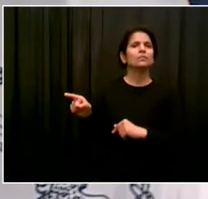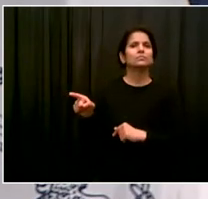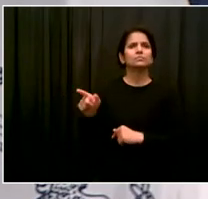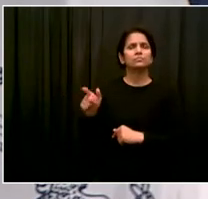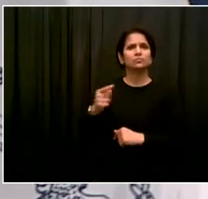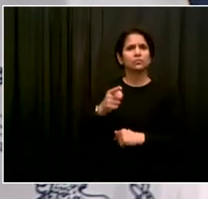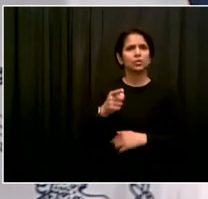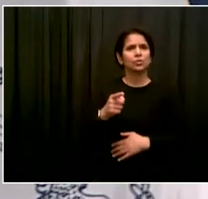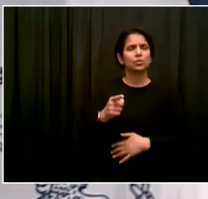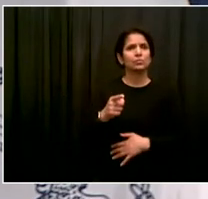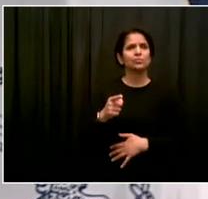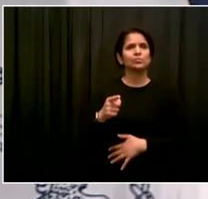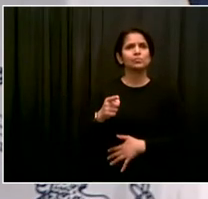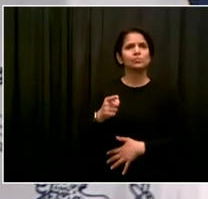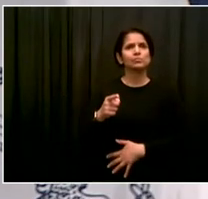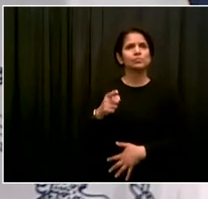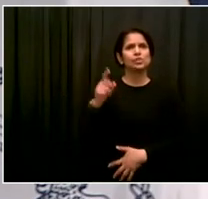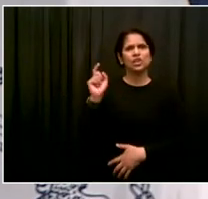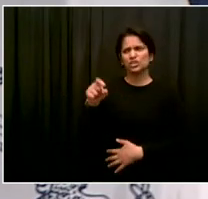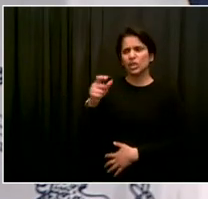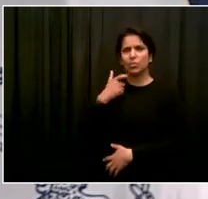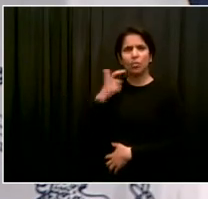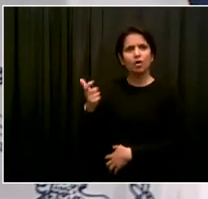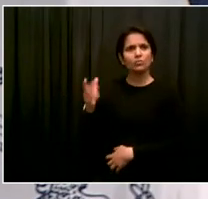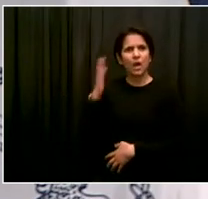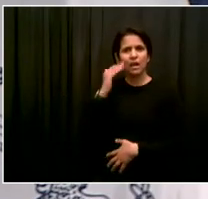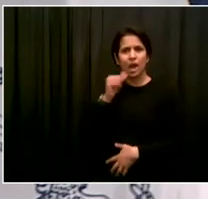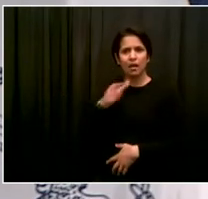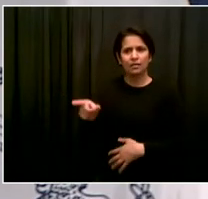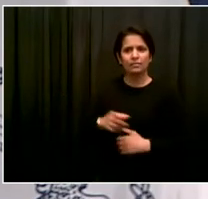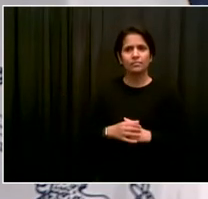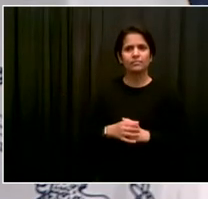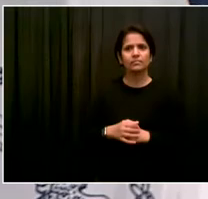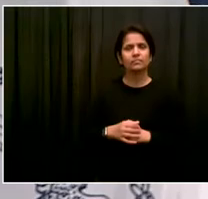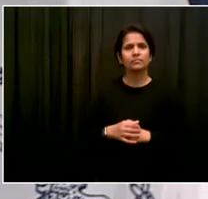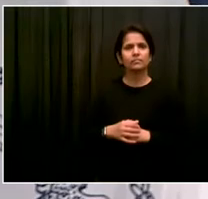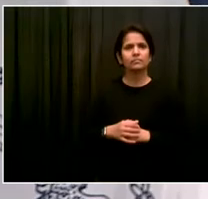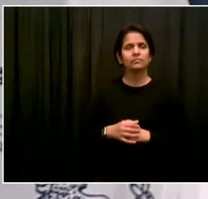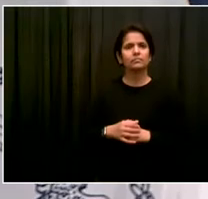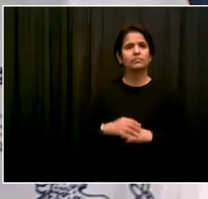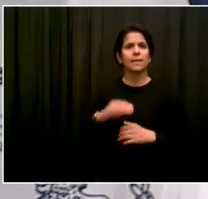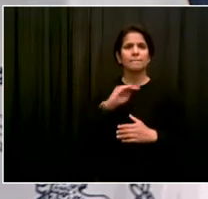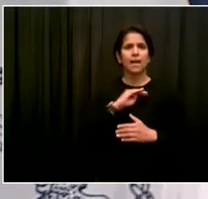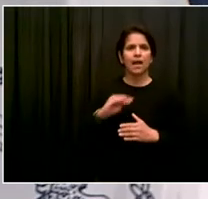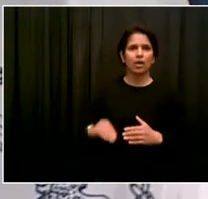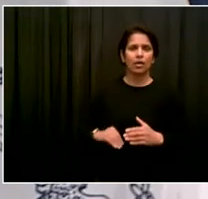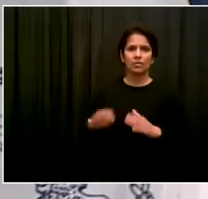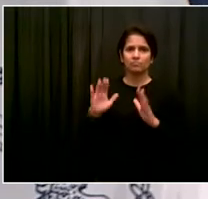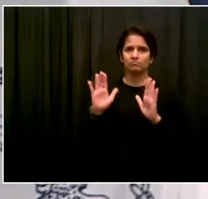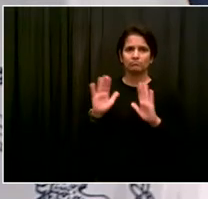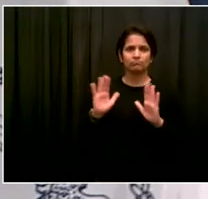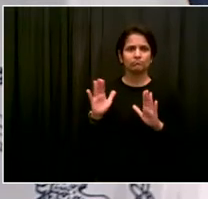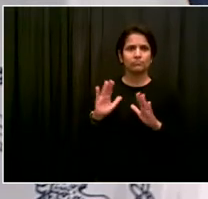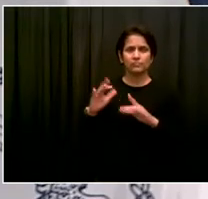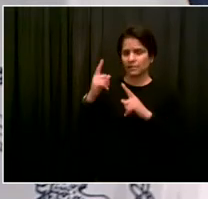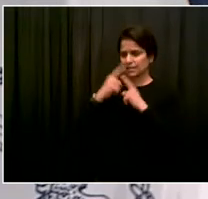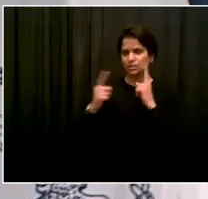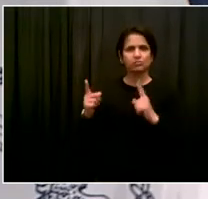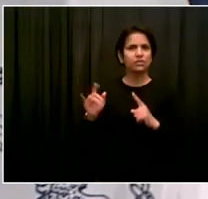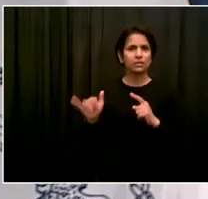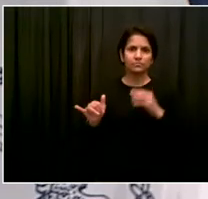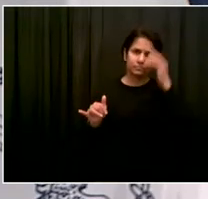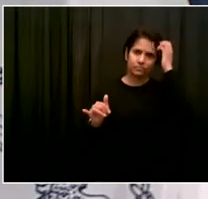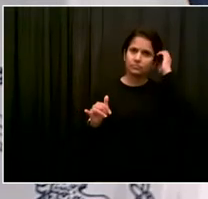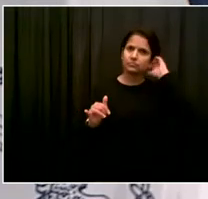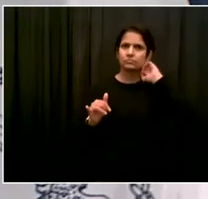taken the position that I wouldn't look at the videos. I've looked at many such videos and not just tragedies where someone